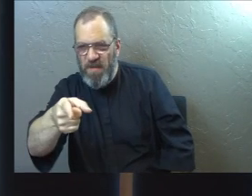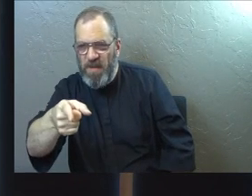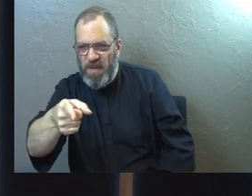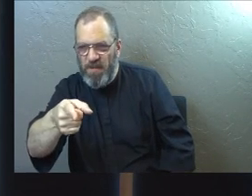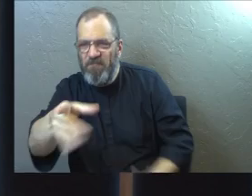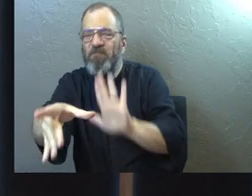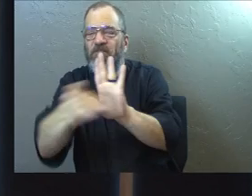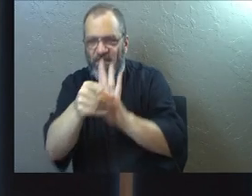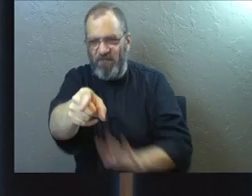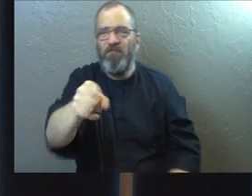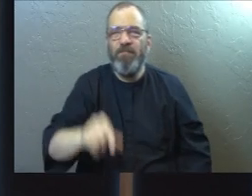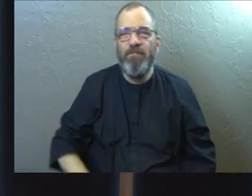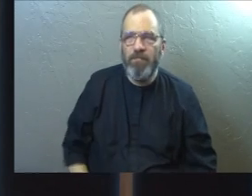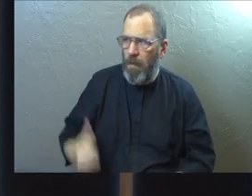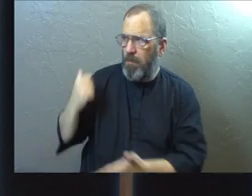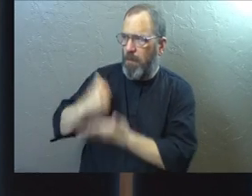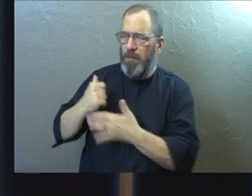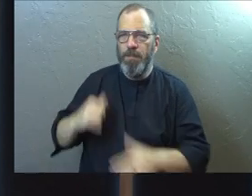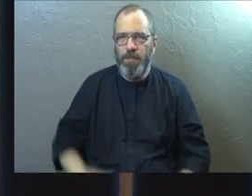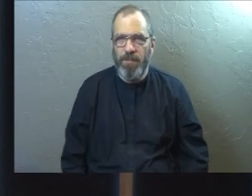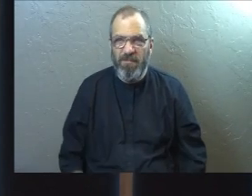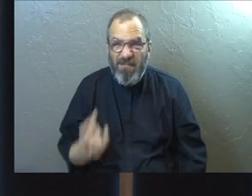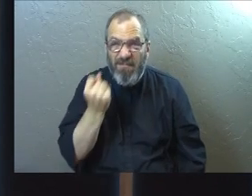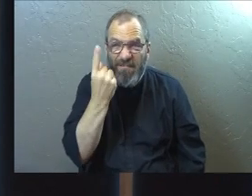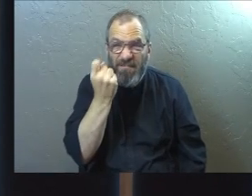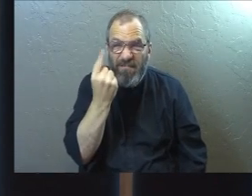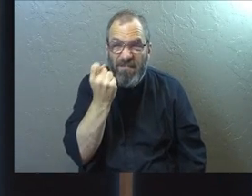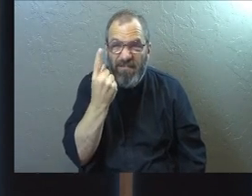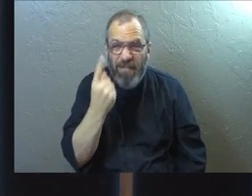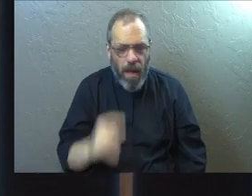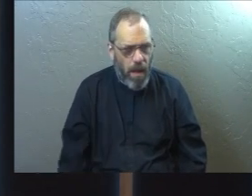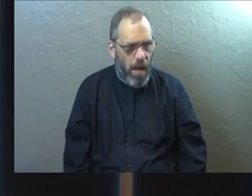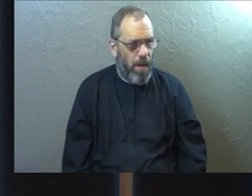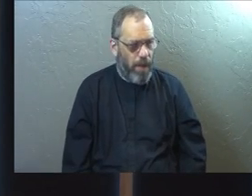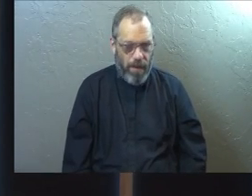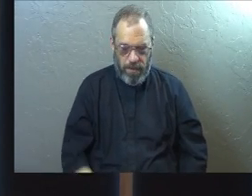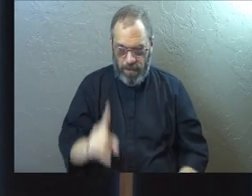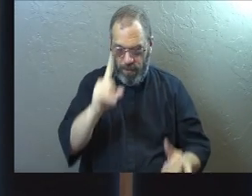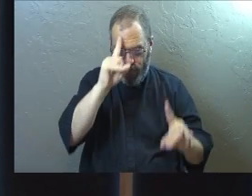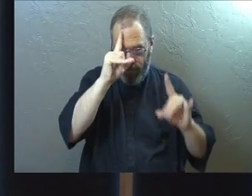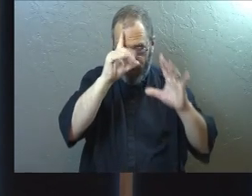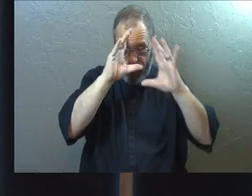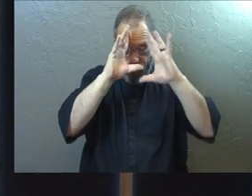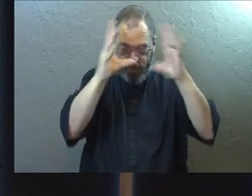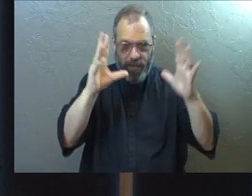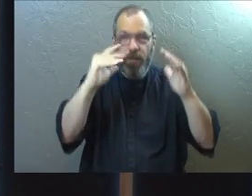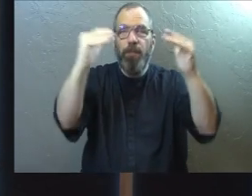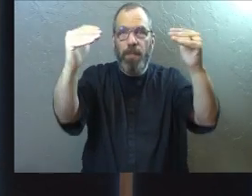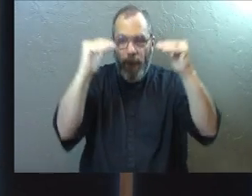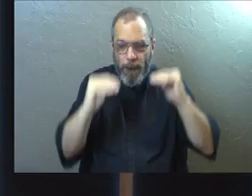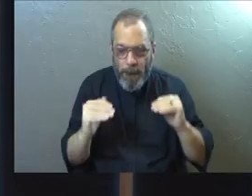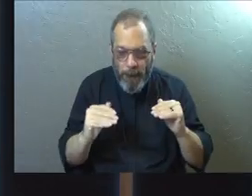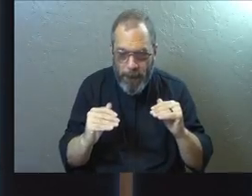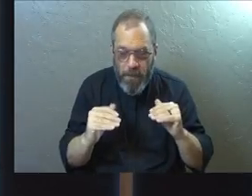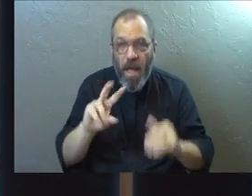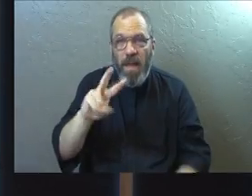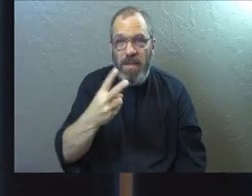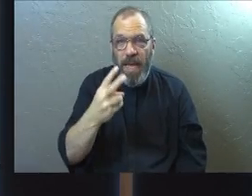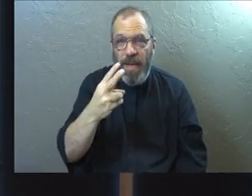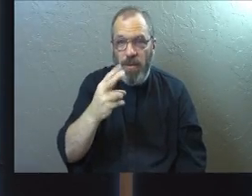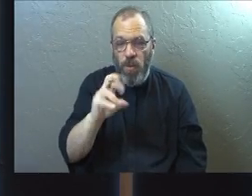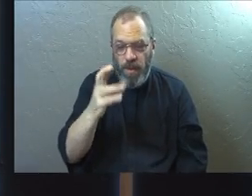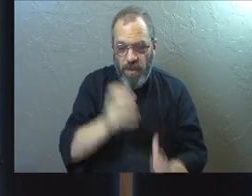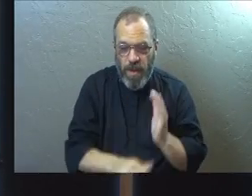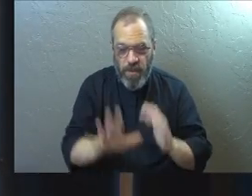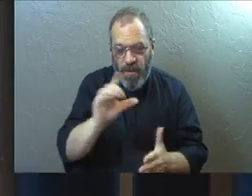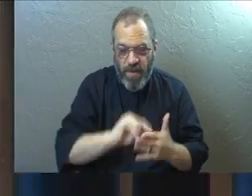he chose you. Does that make sense? I know it's a brain bender. Next, 2 Corinthians 5,